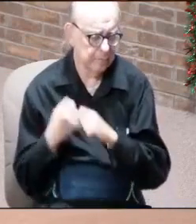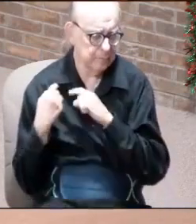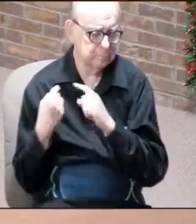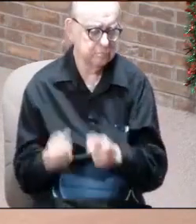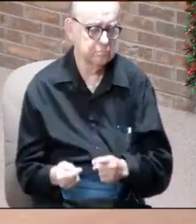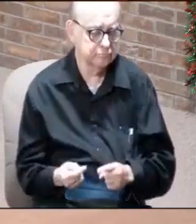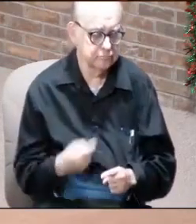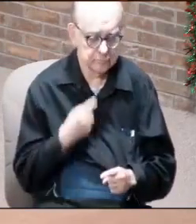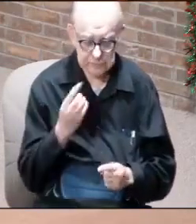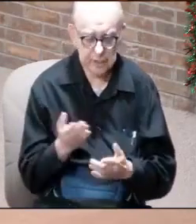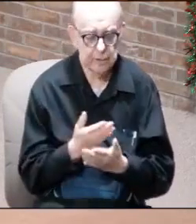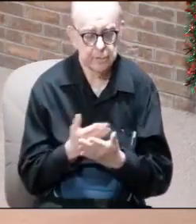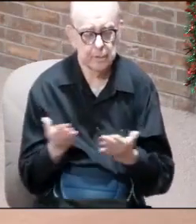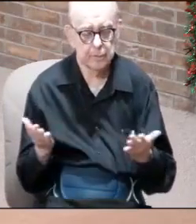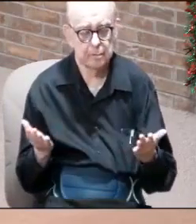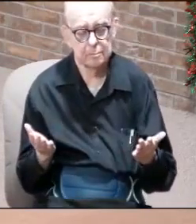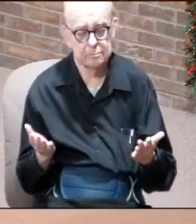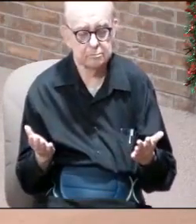But can I tell you something?